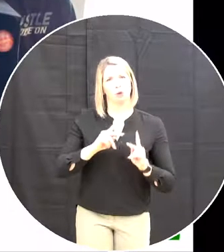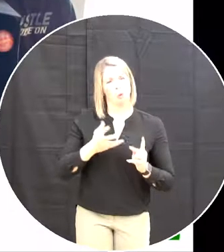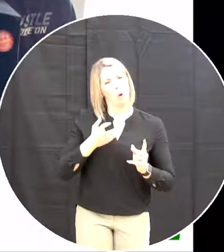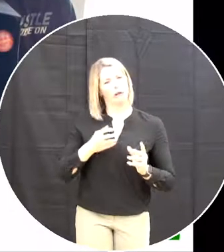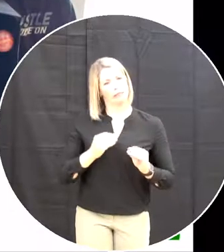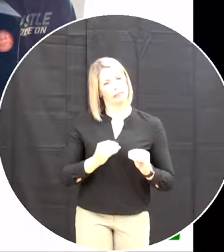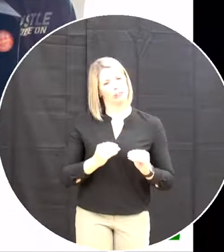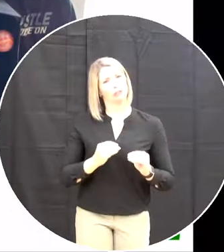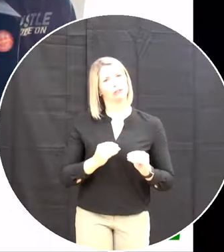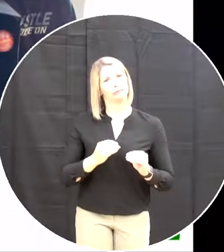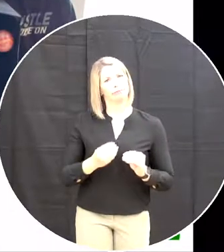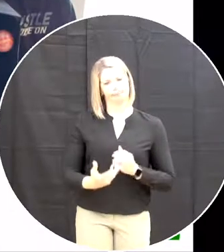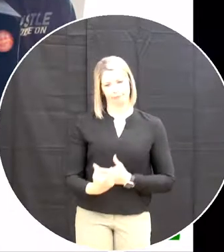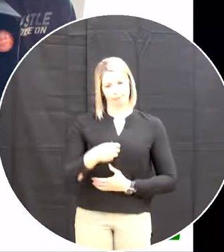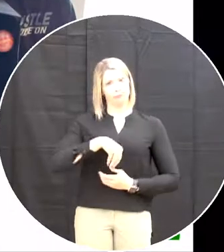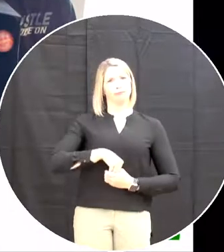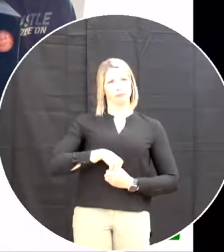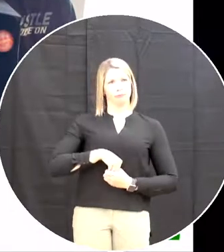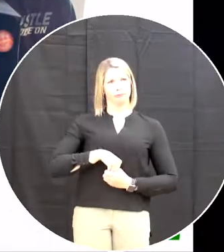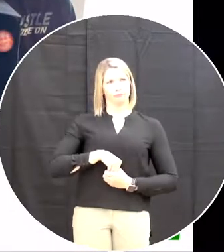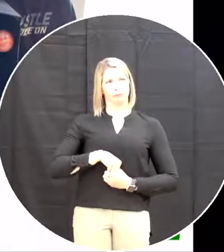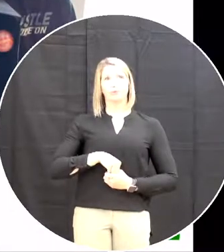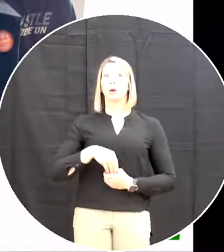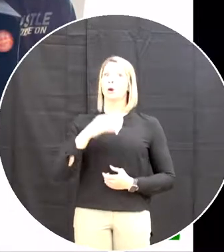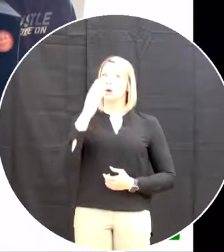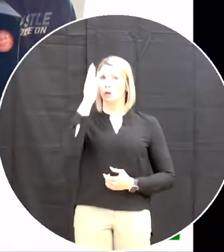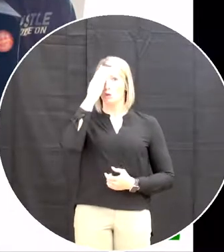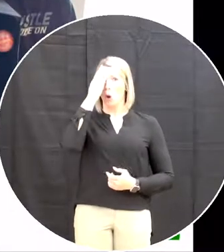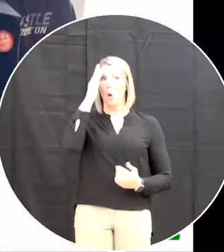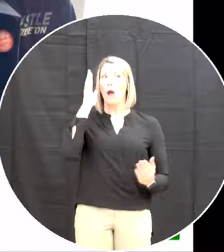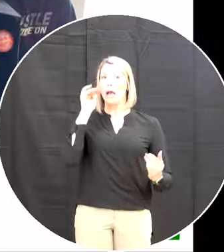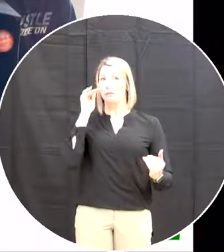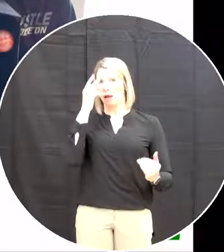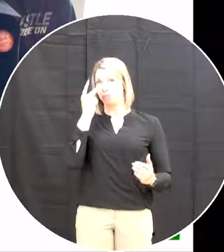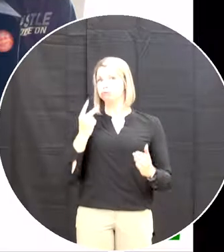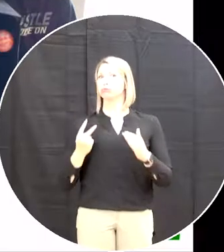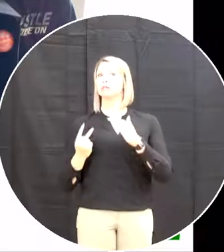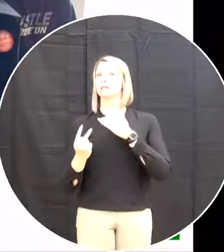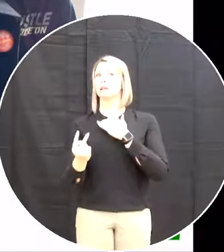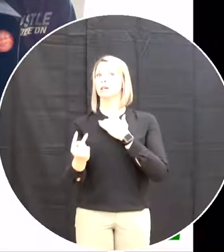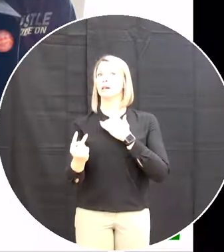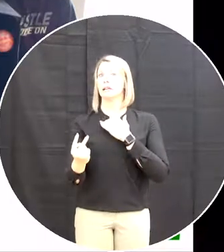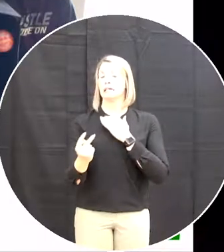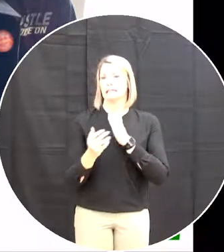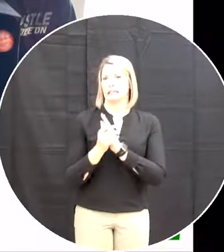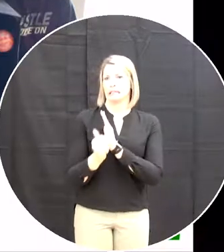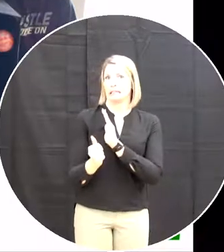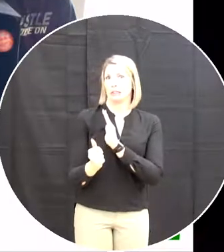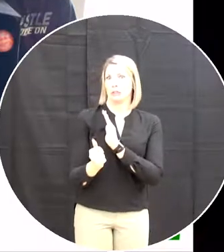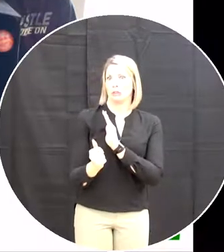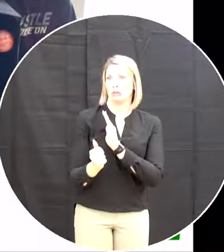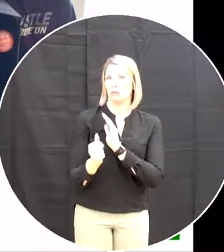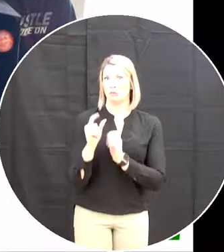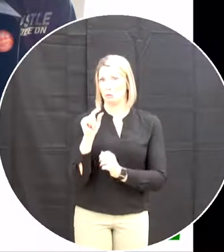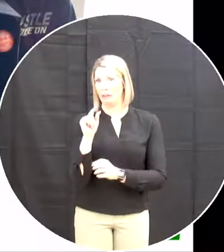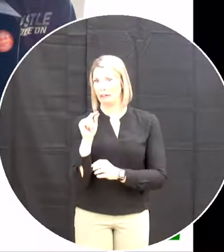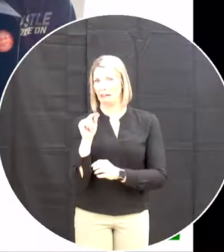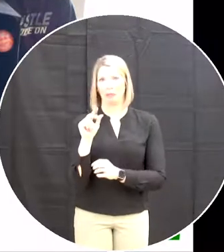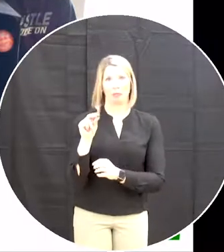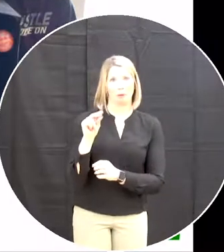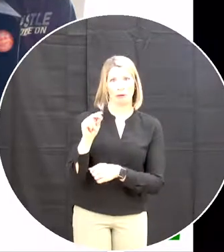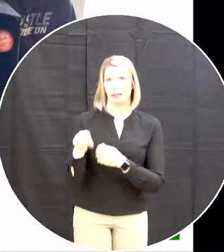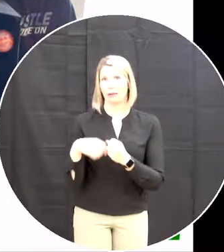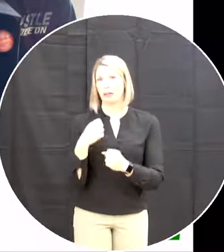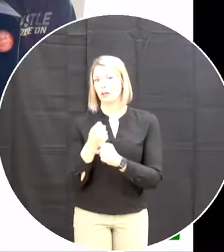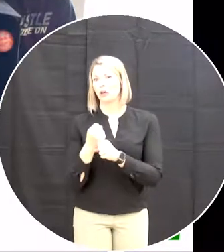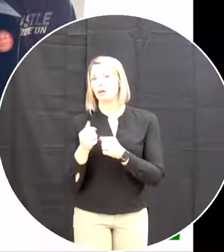We know that the modern workforce Is going to require skill sets Well beyond traditional capabilities And having